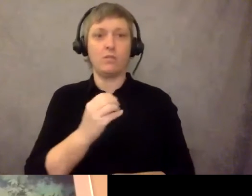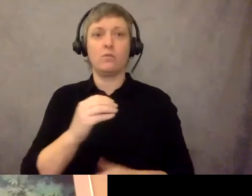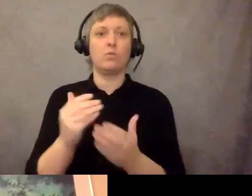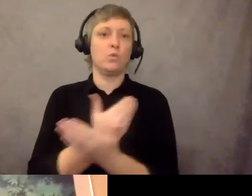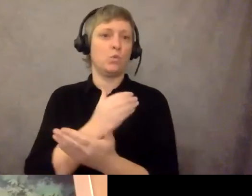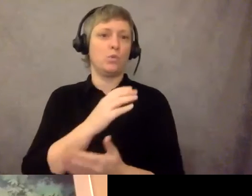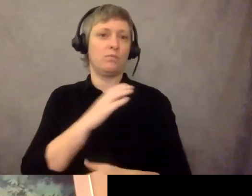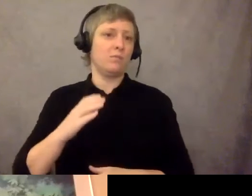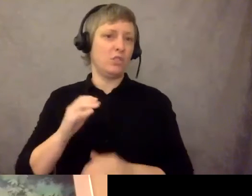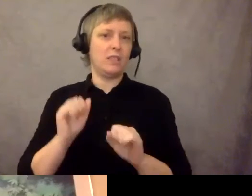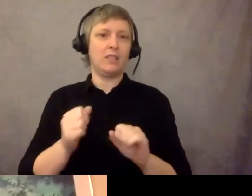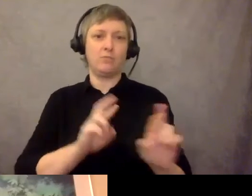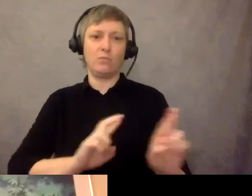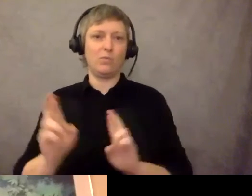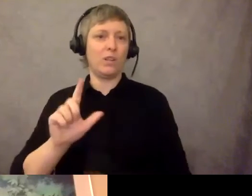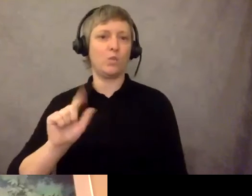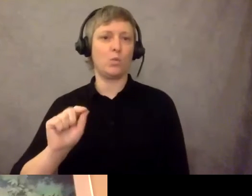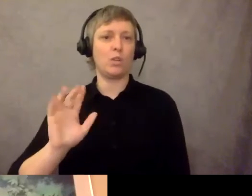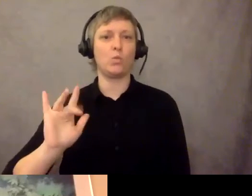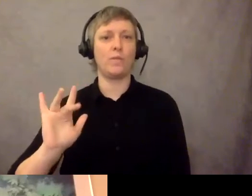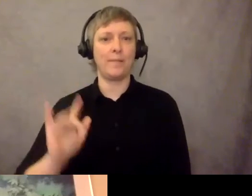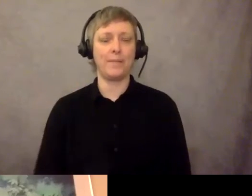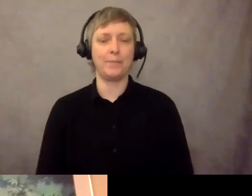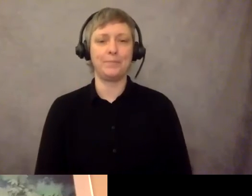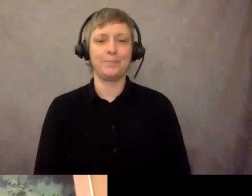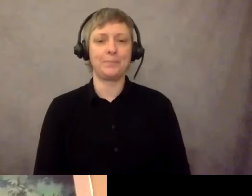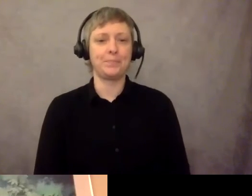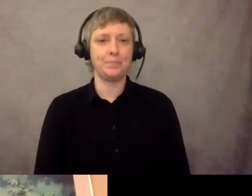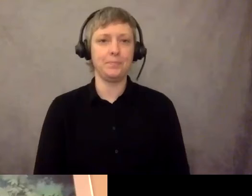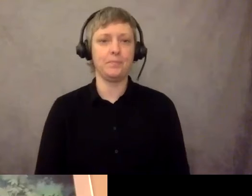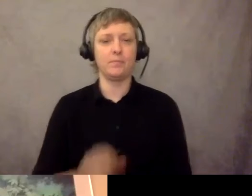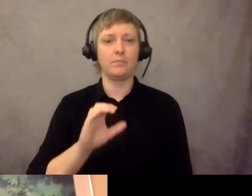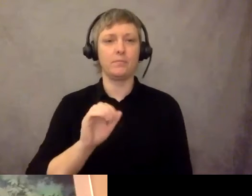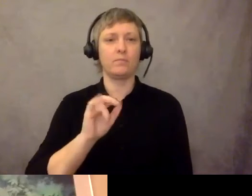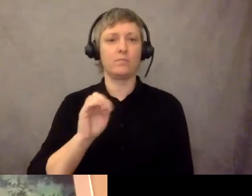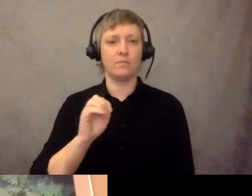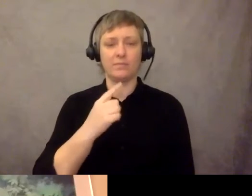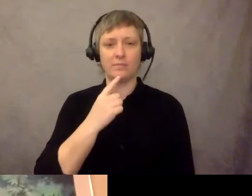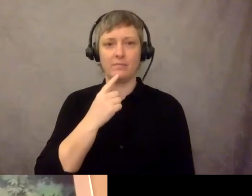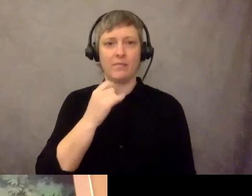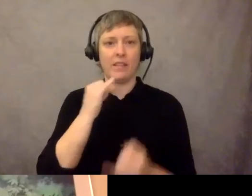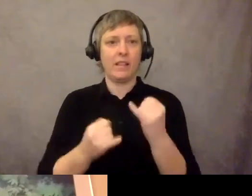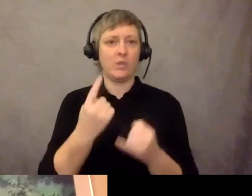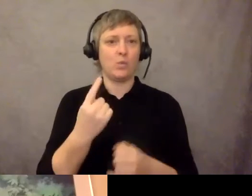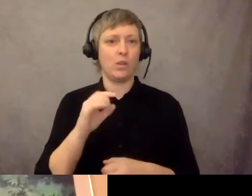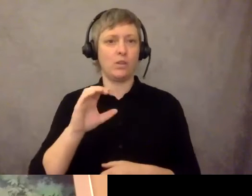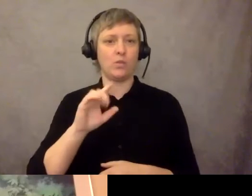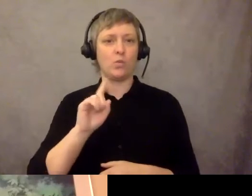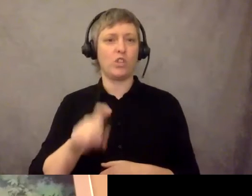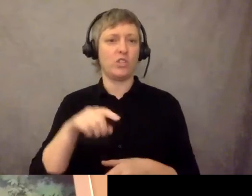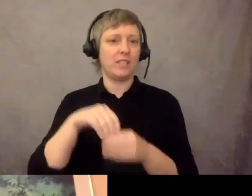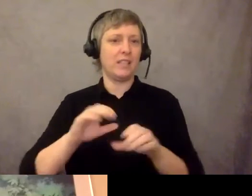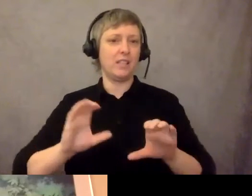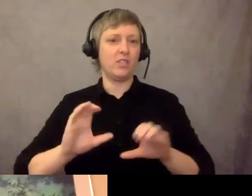Thanks, Mike, we've got this other question in chat and so this will be the last one we'll move on to this question about